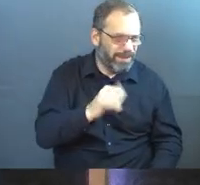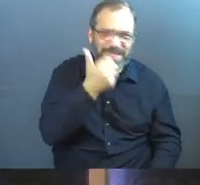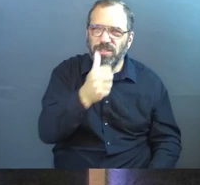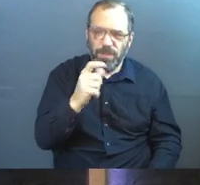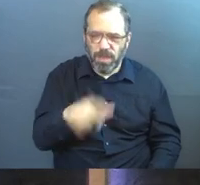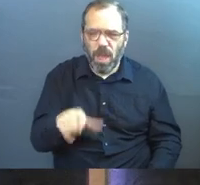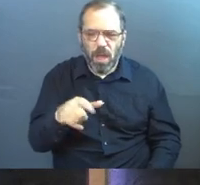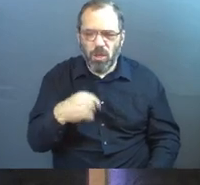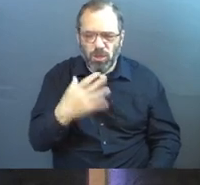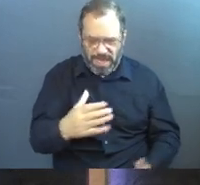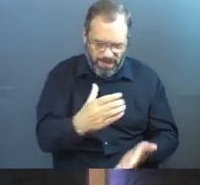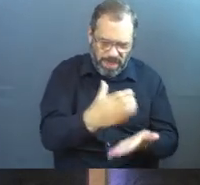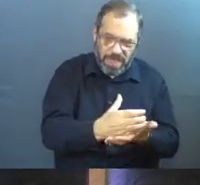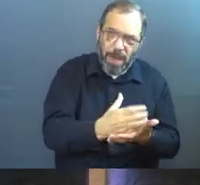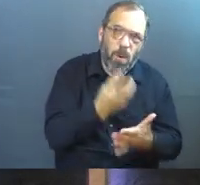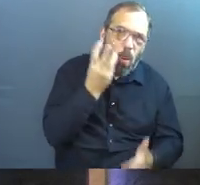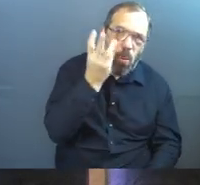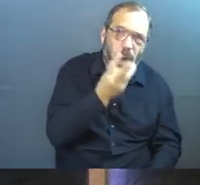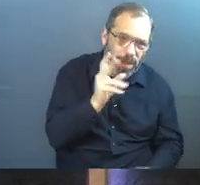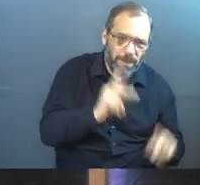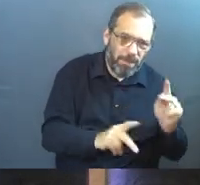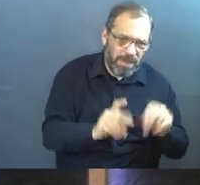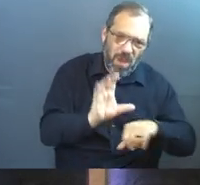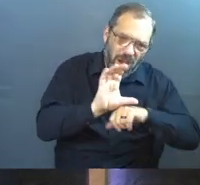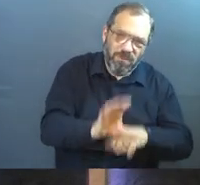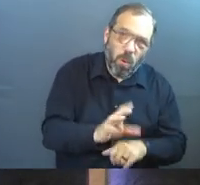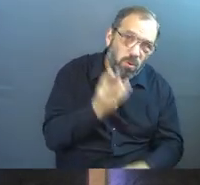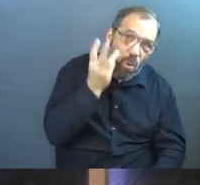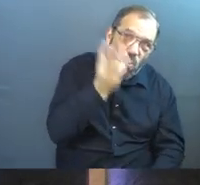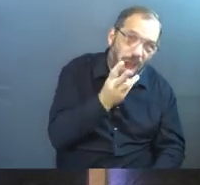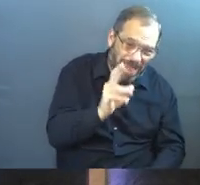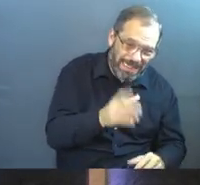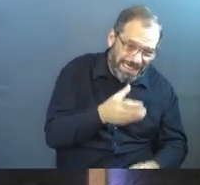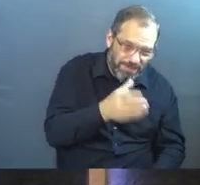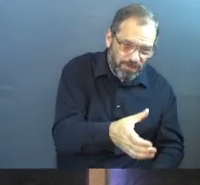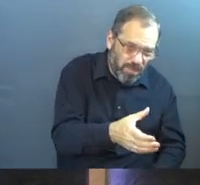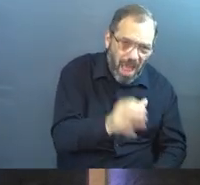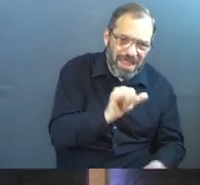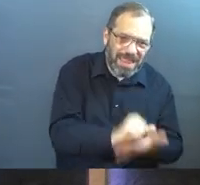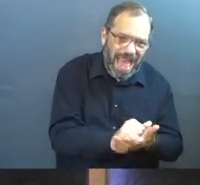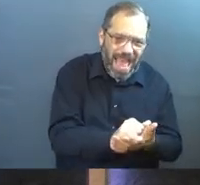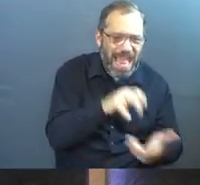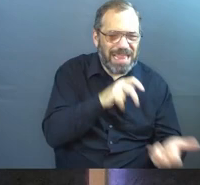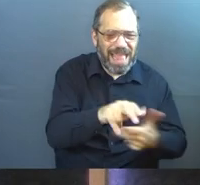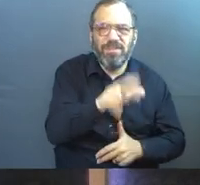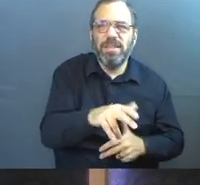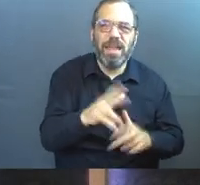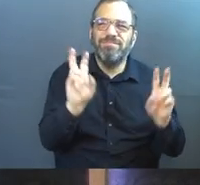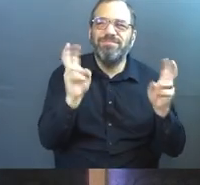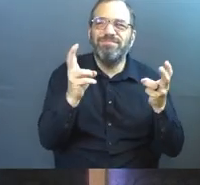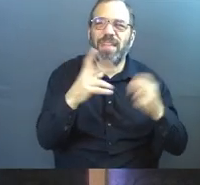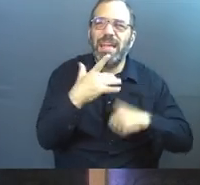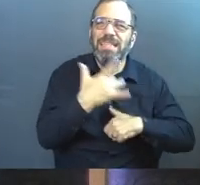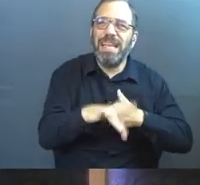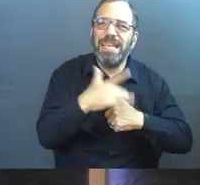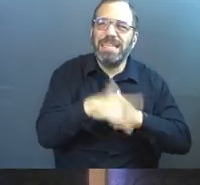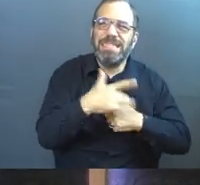interesting one. He says, you give a cup of wine to people. You force a cup of wine to people so that you can laugh at their nakedness.